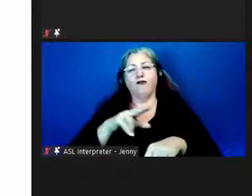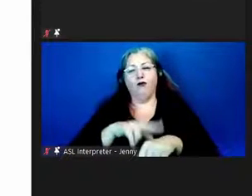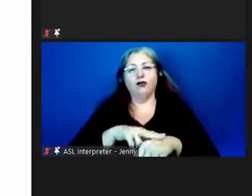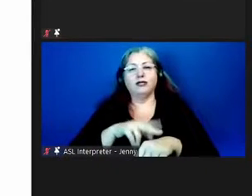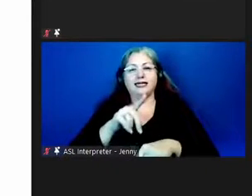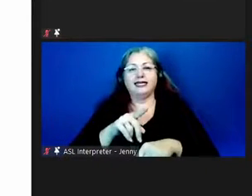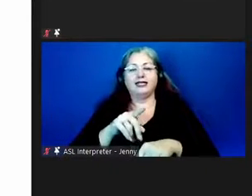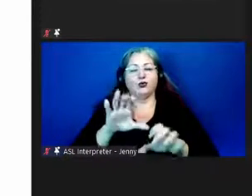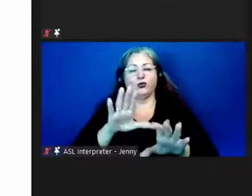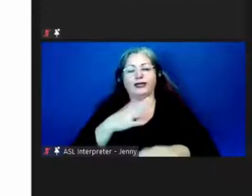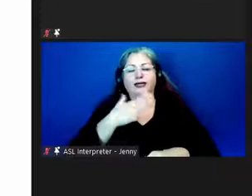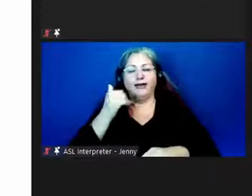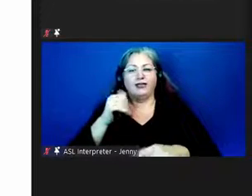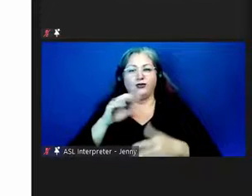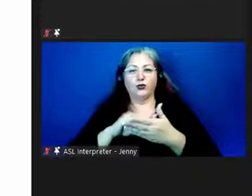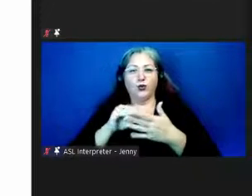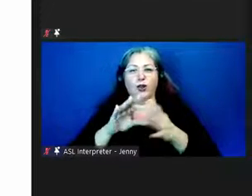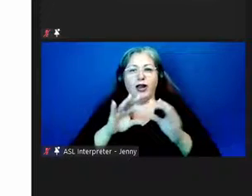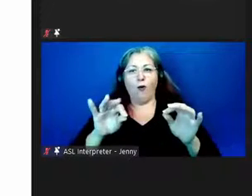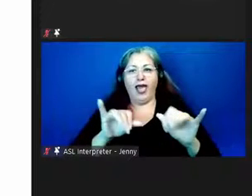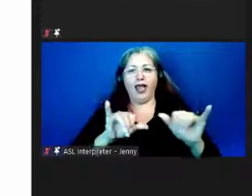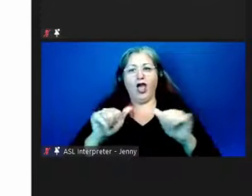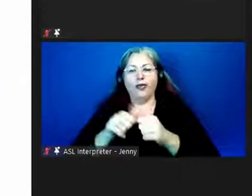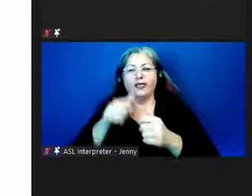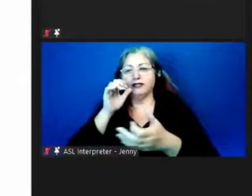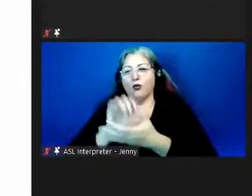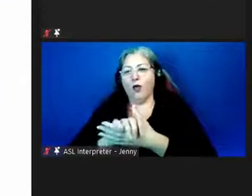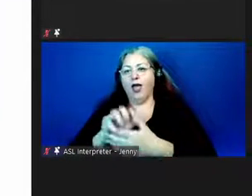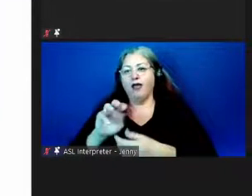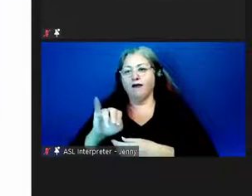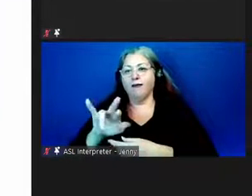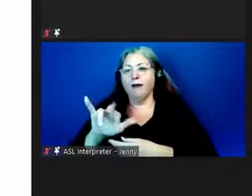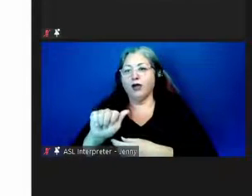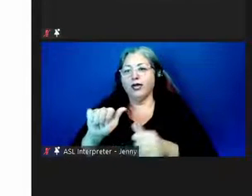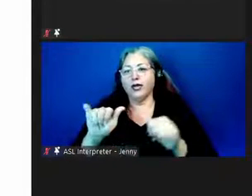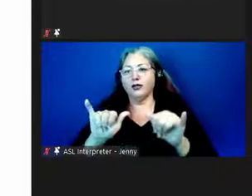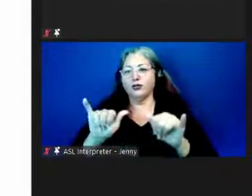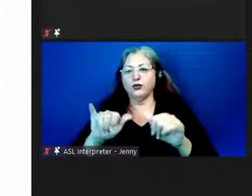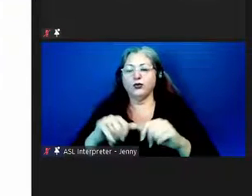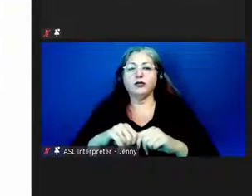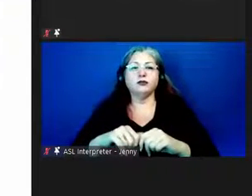doing his best to learn Hawaiian along with his wife, Maria, well. So